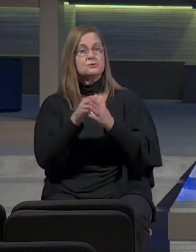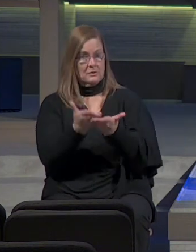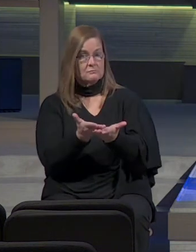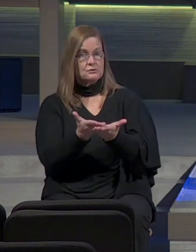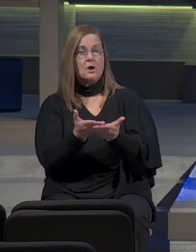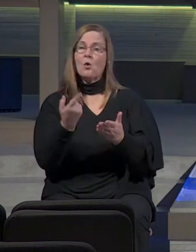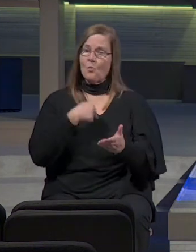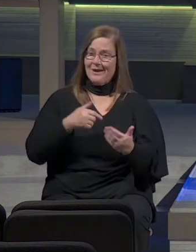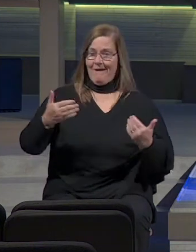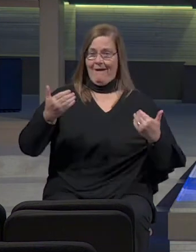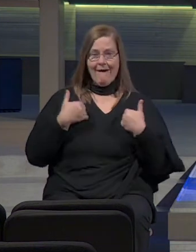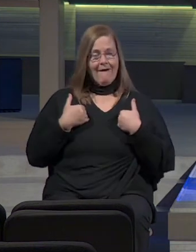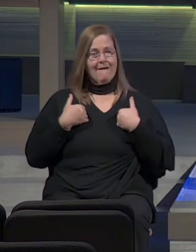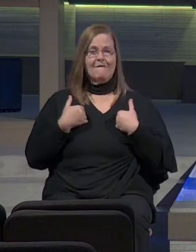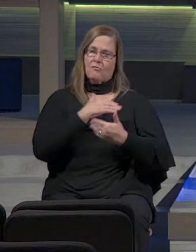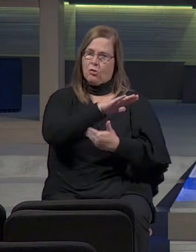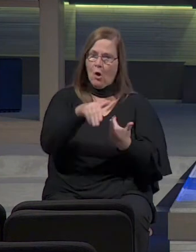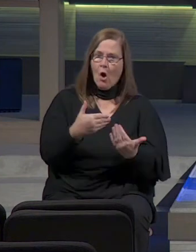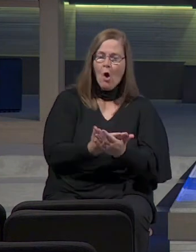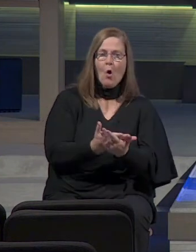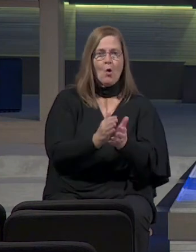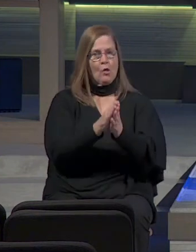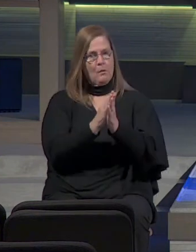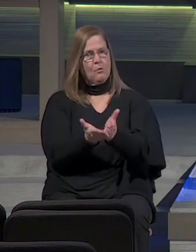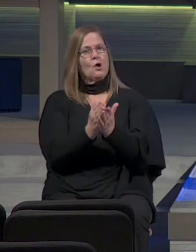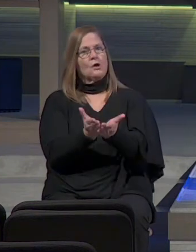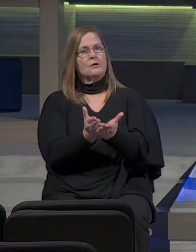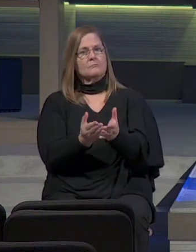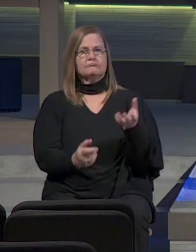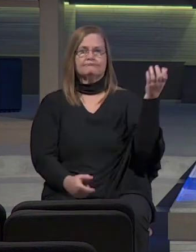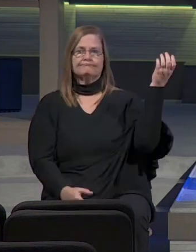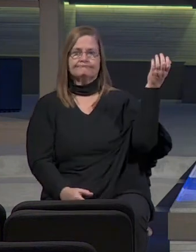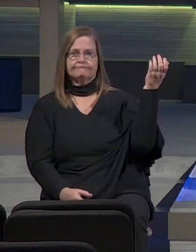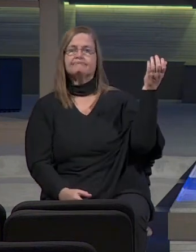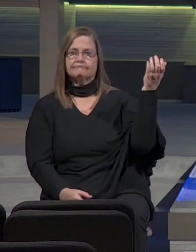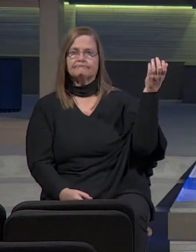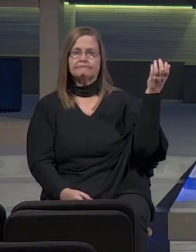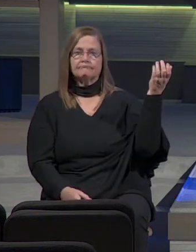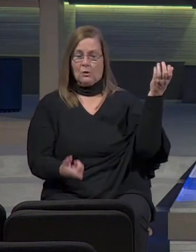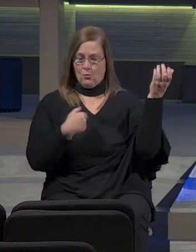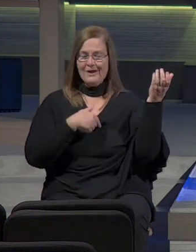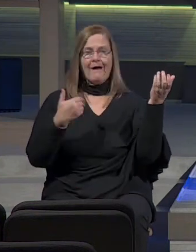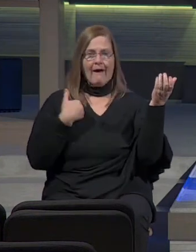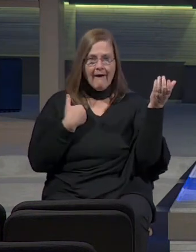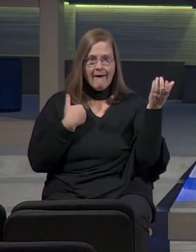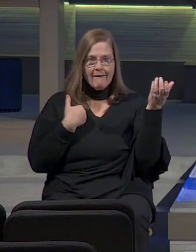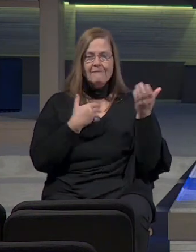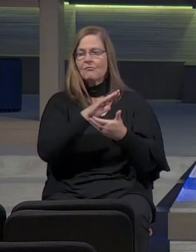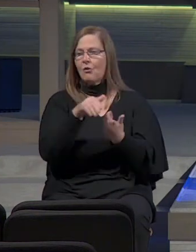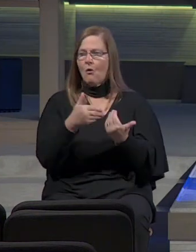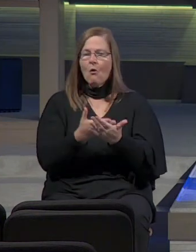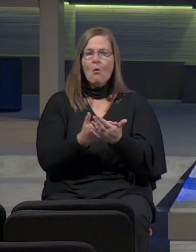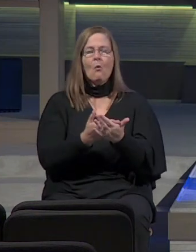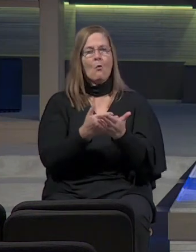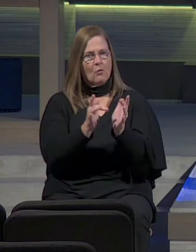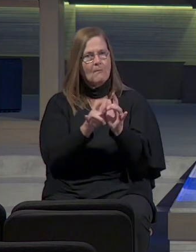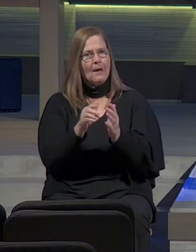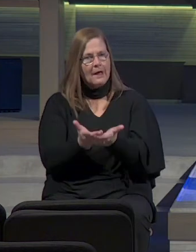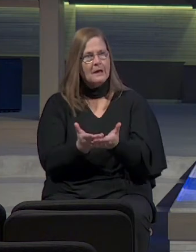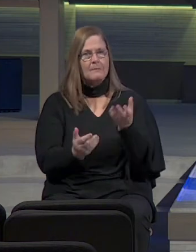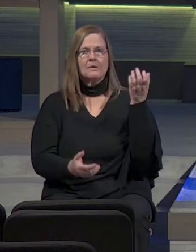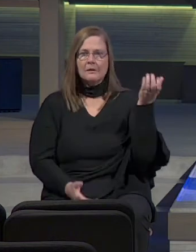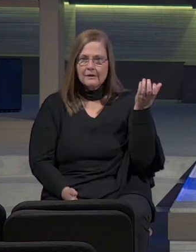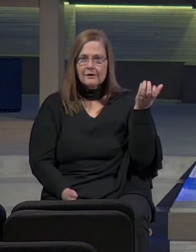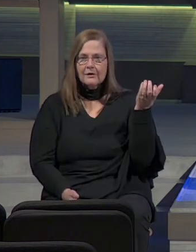We have the whole book in our hands. Yes! We have the whole thing right here.